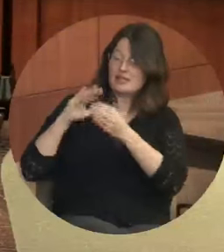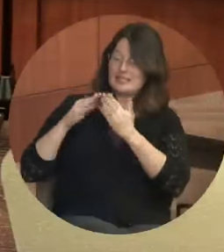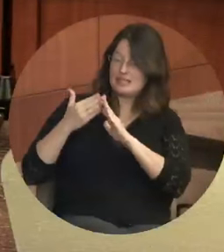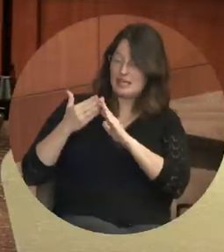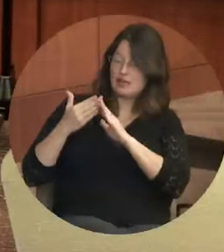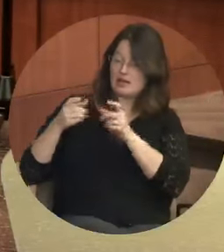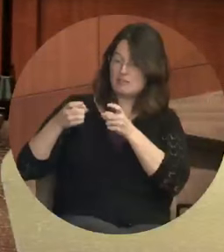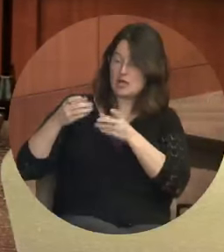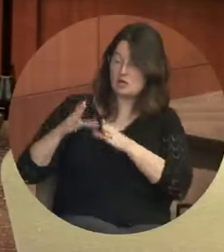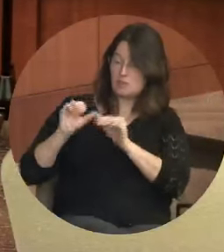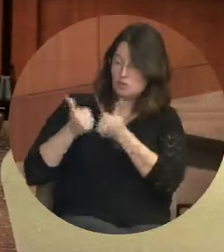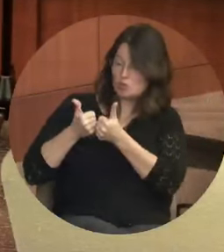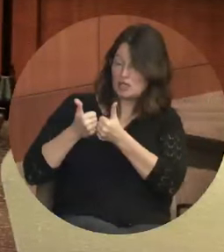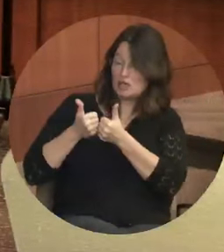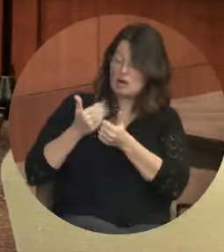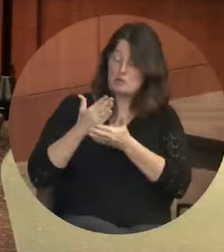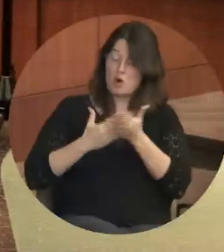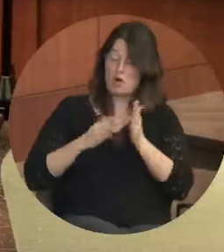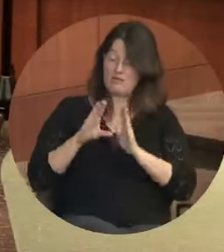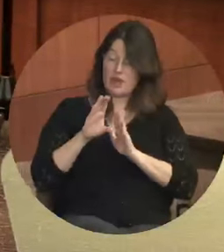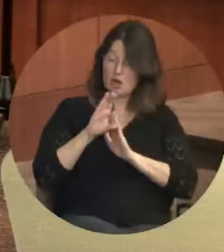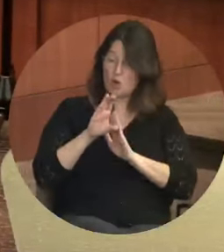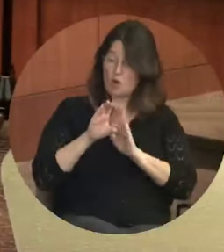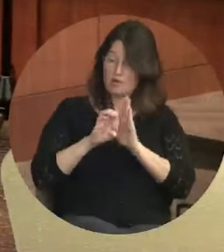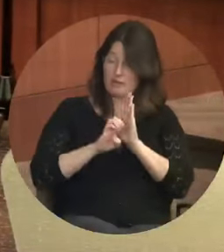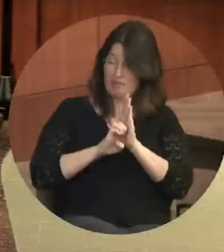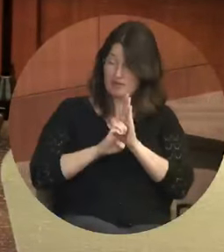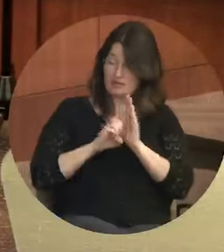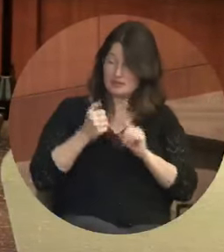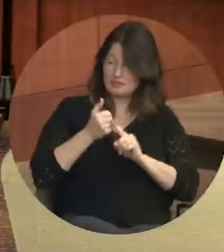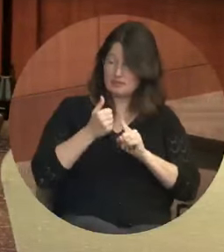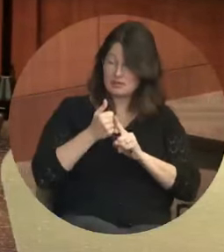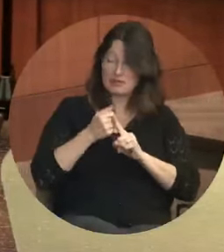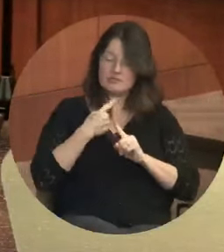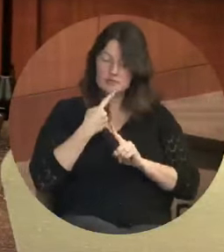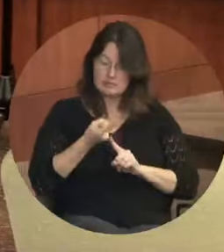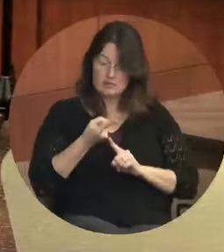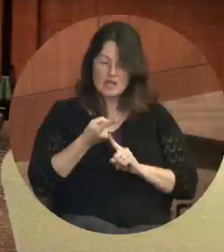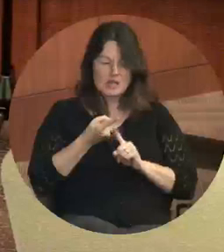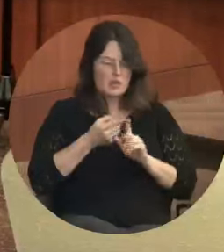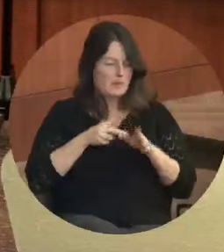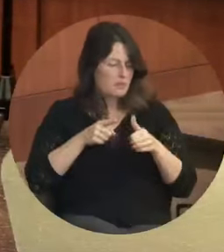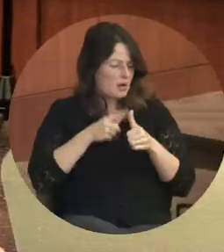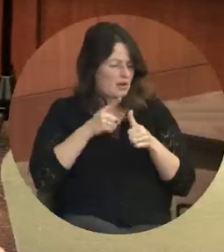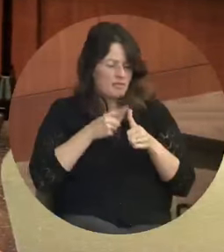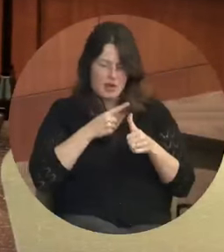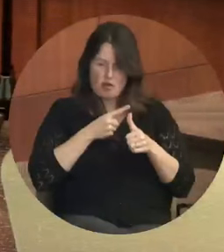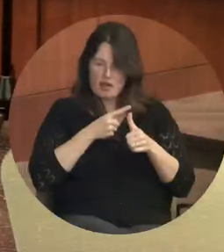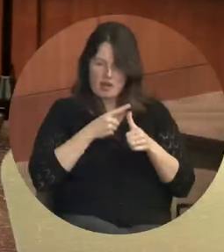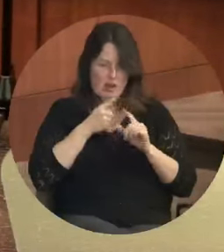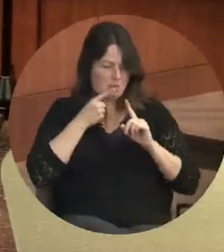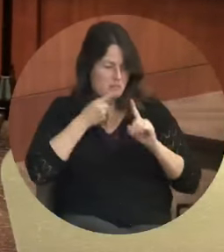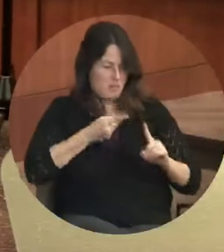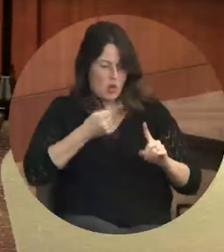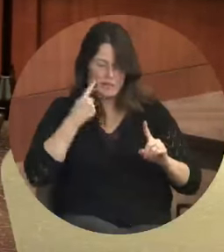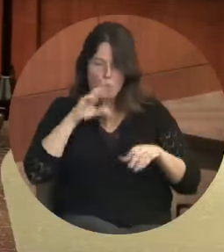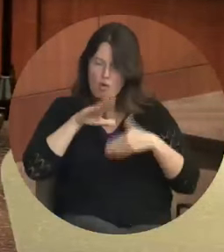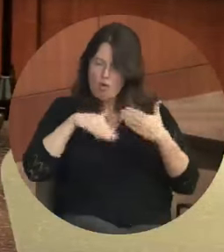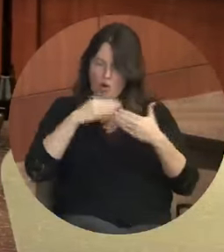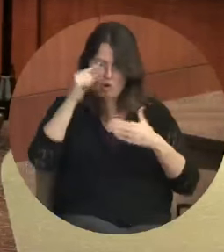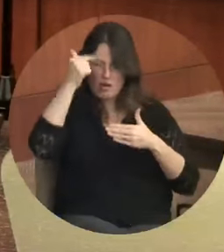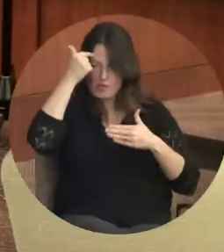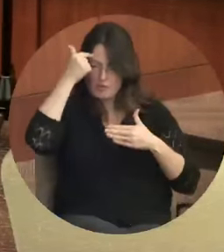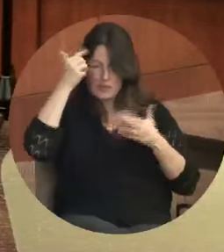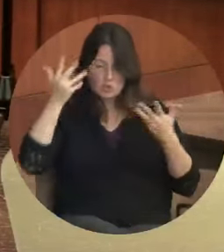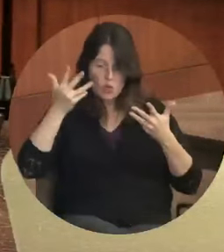of that code of ethics states that we recognize that the chief function of local government at all times is to serve the best